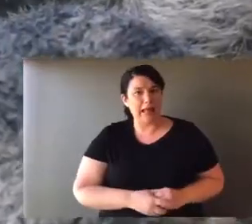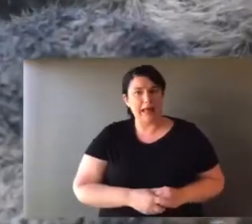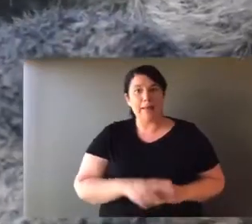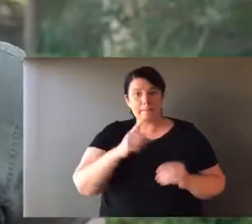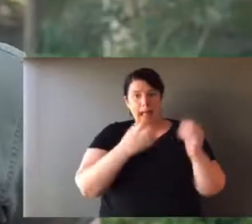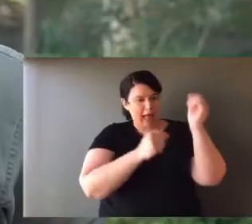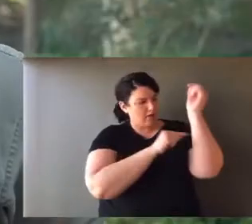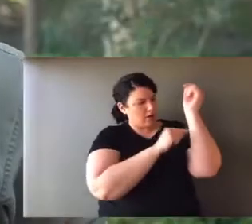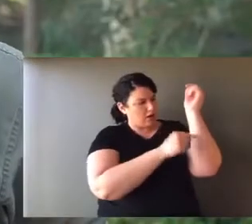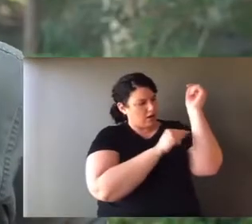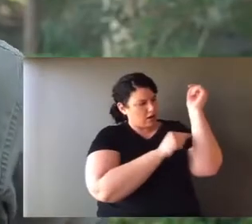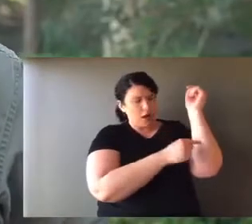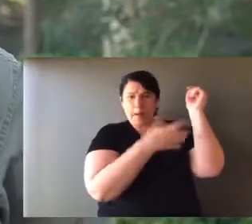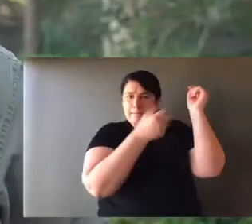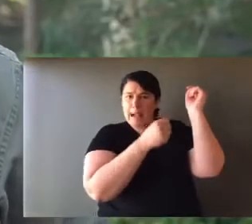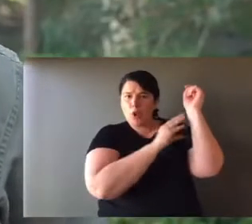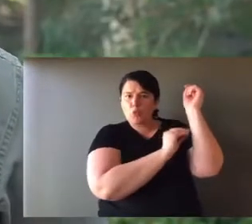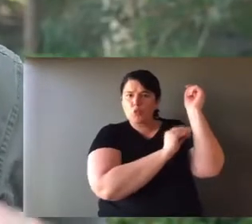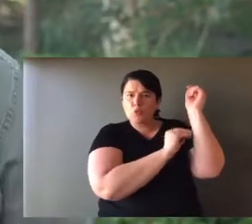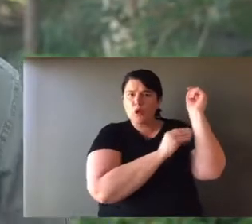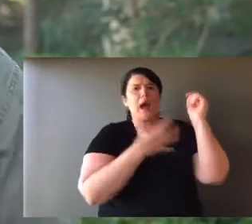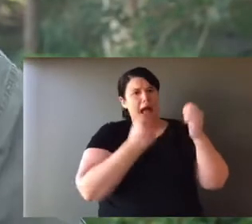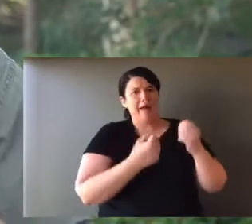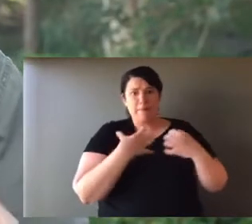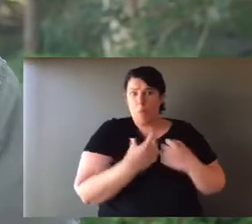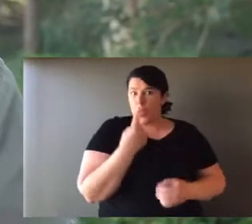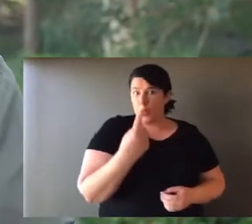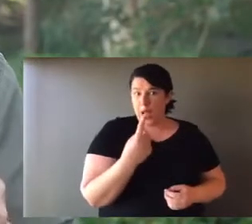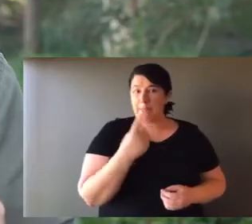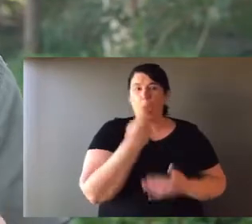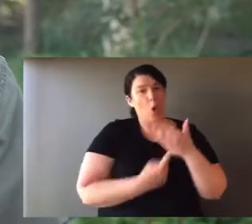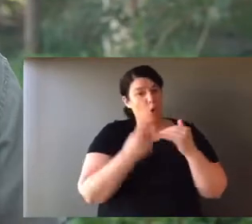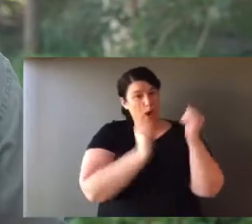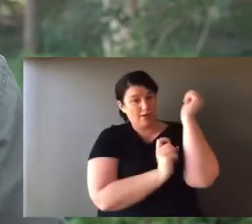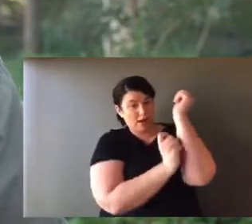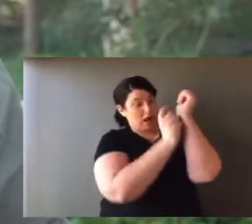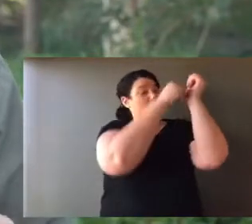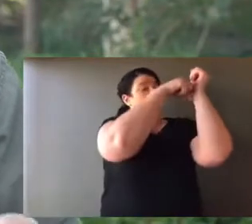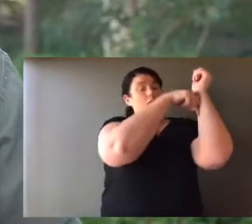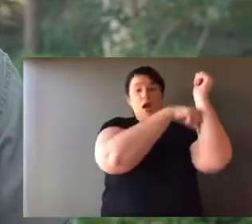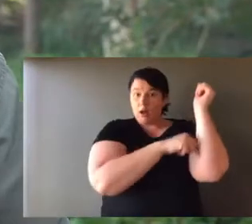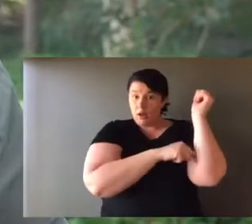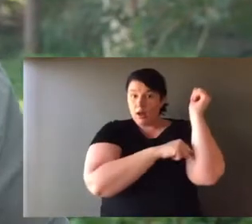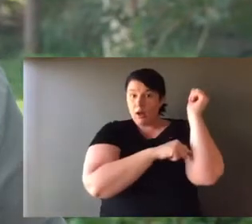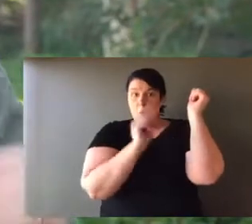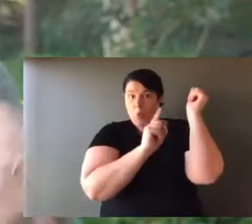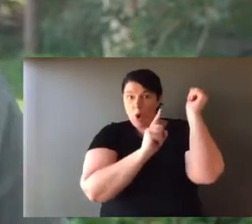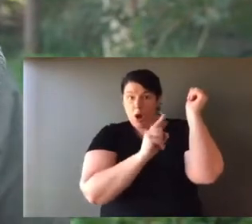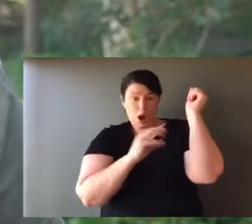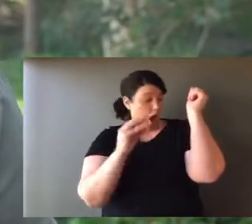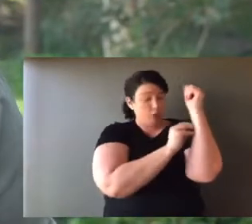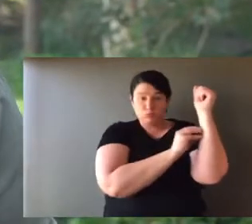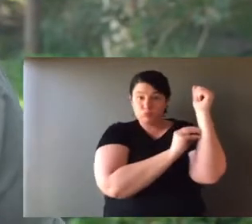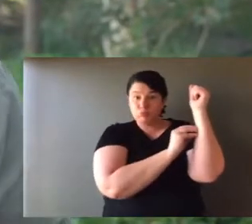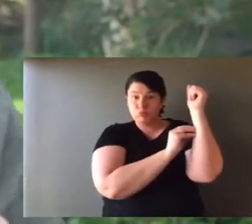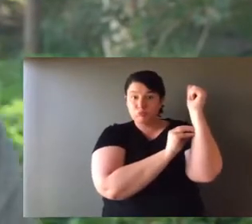uncommon. But they do have multiple teats. So it's possible to have twins. But normally one joey makes it into the pouch. The first